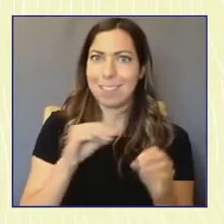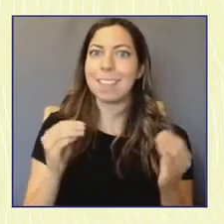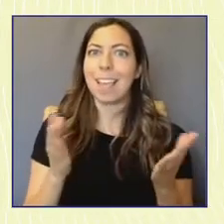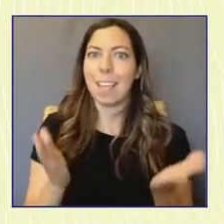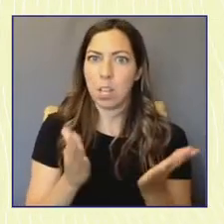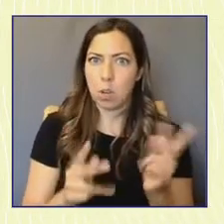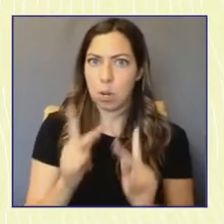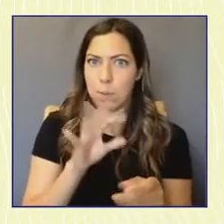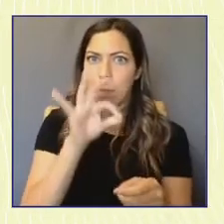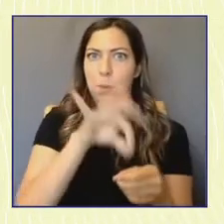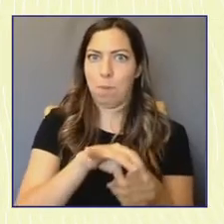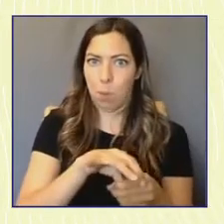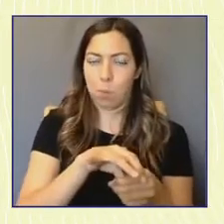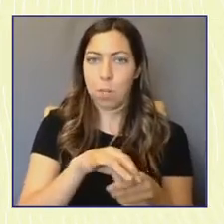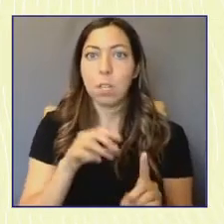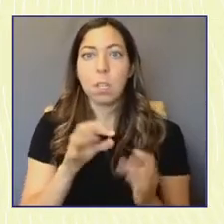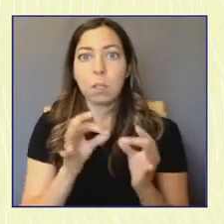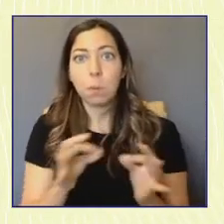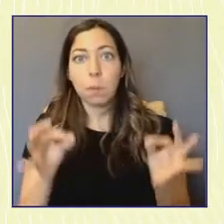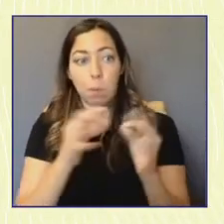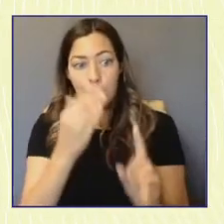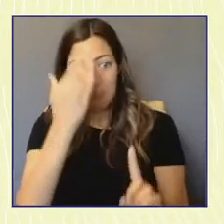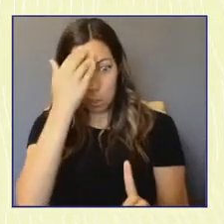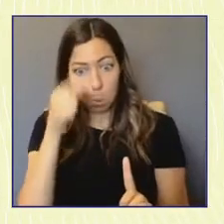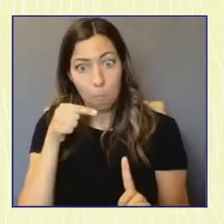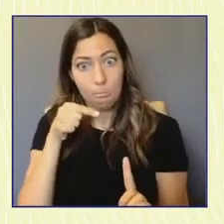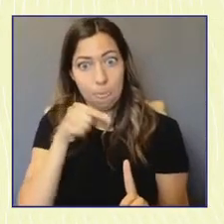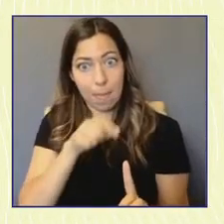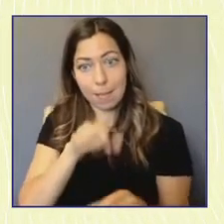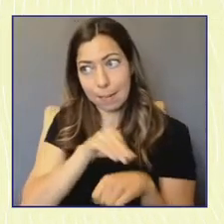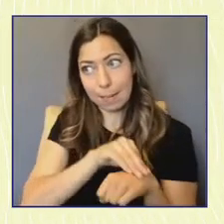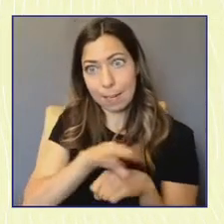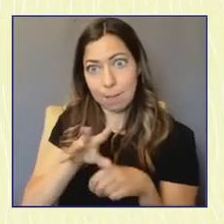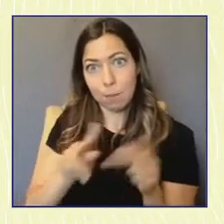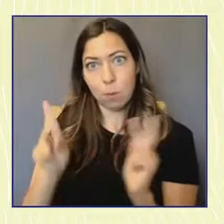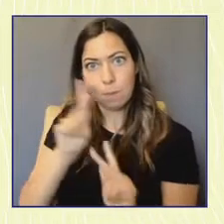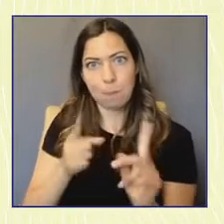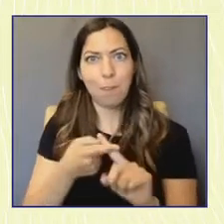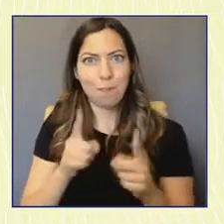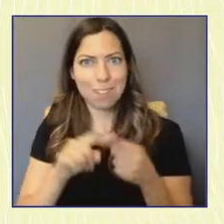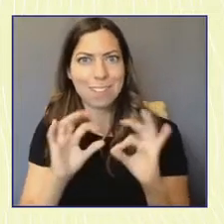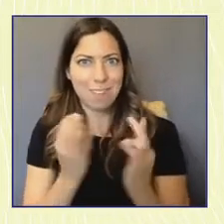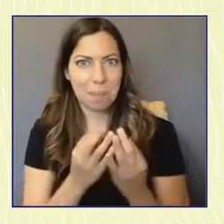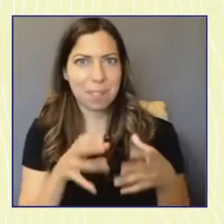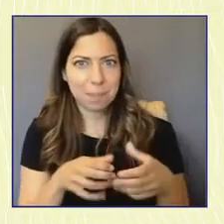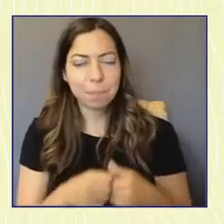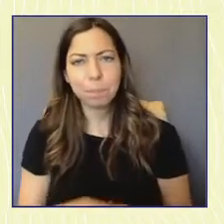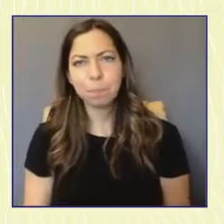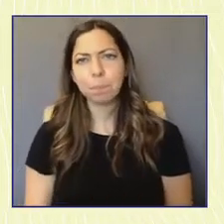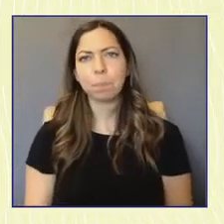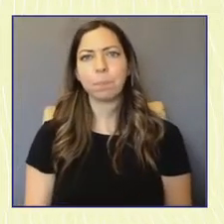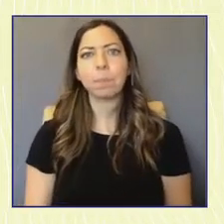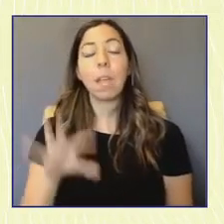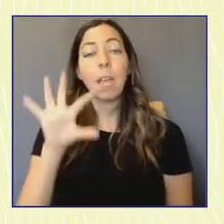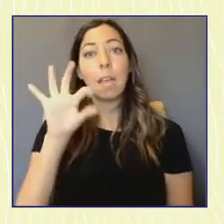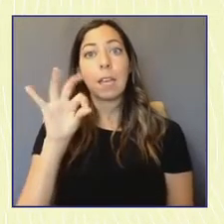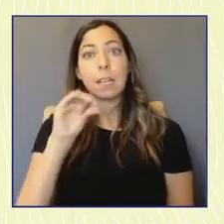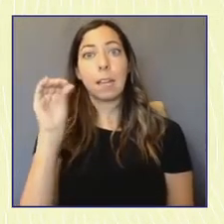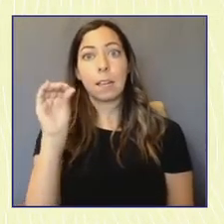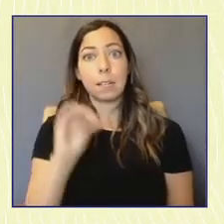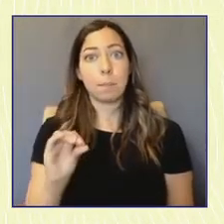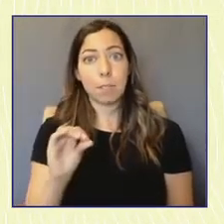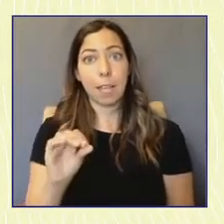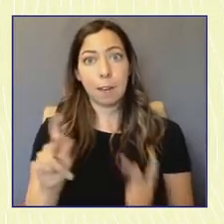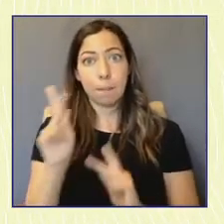role that they can play with their closest friends and family members too. Snapchat reaches 90% of 13 to 24